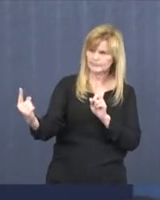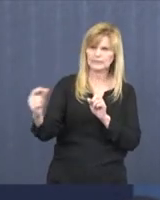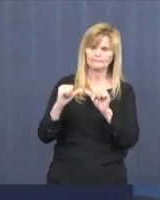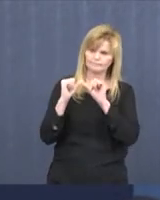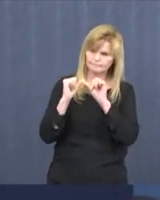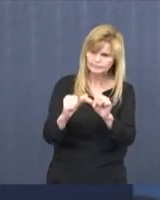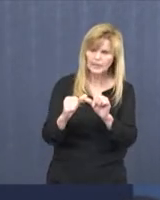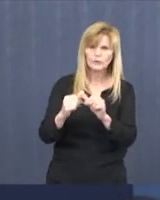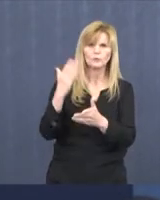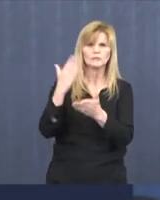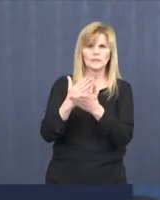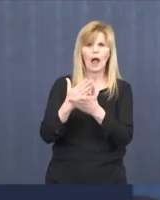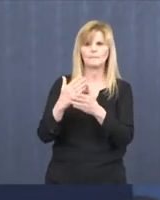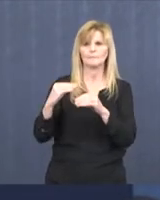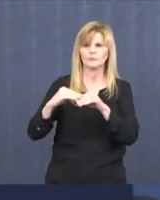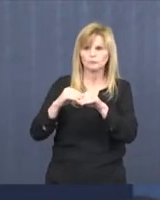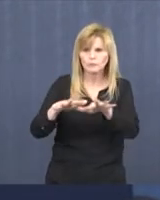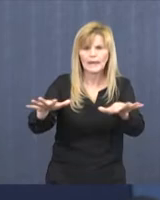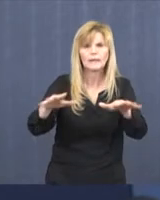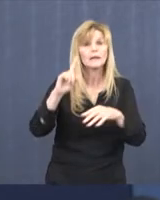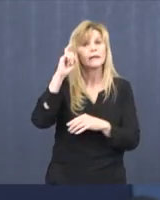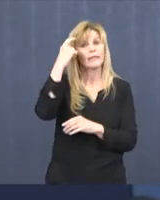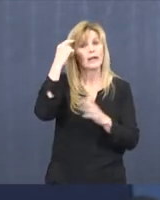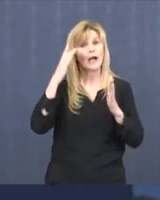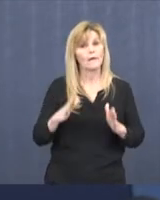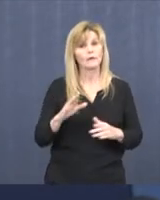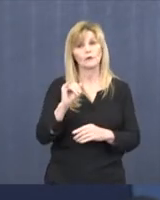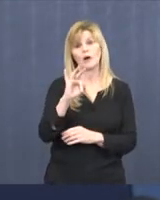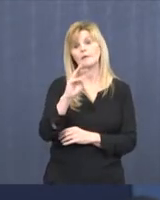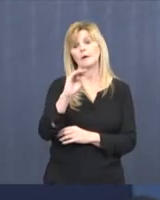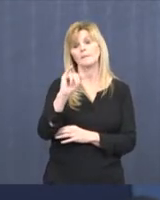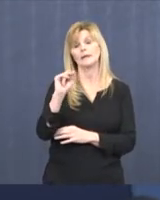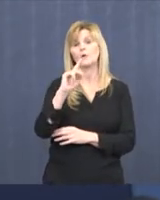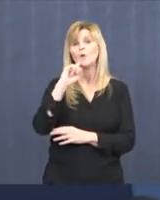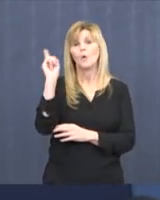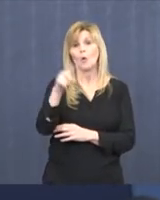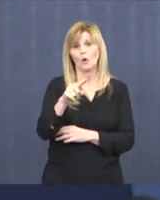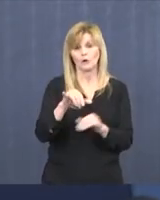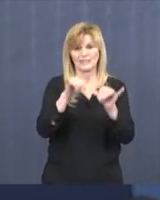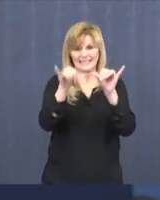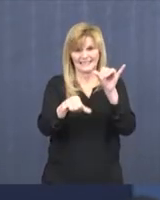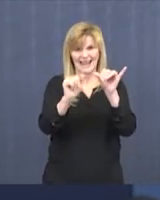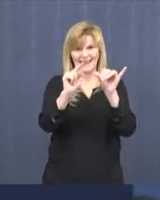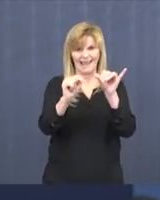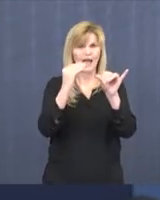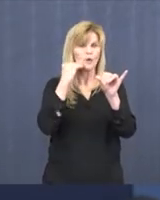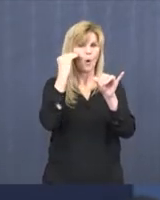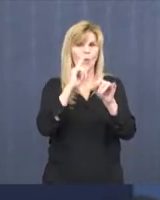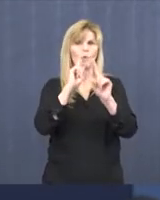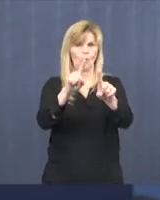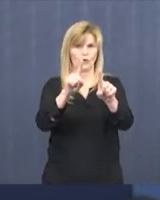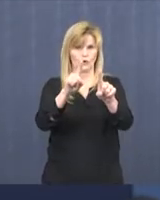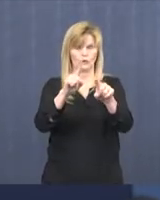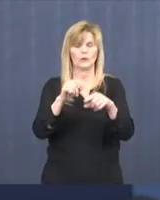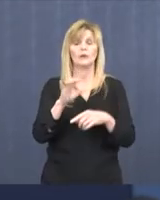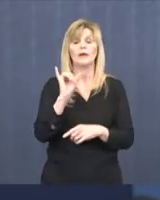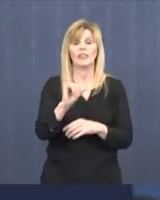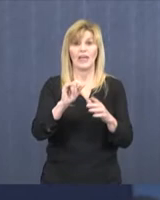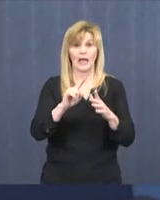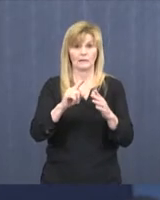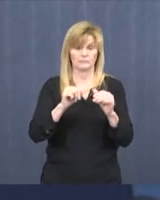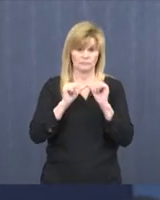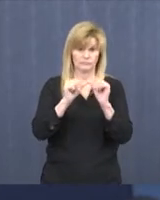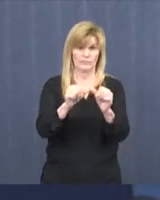that infectious cycle. The governor of Minnesota ordered the stay-at-home, and that is effective